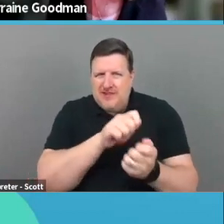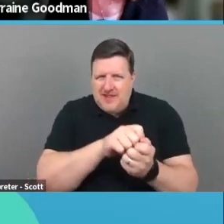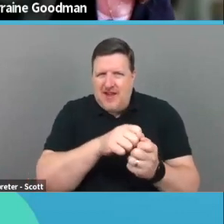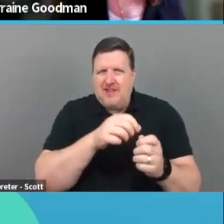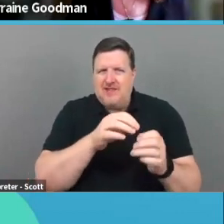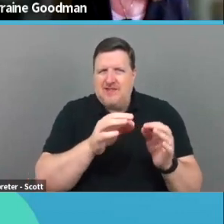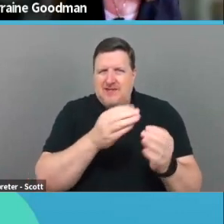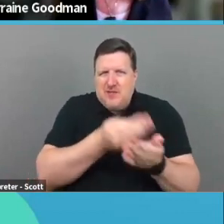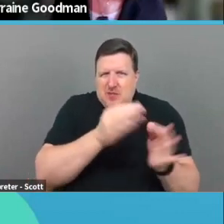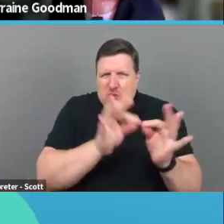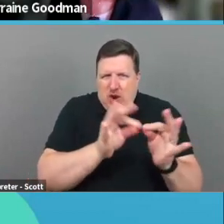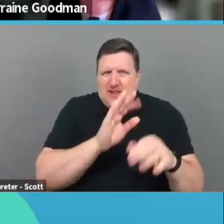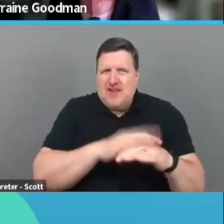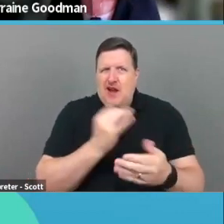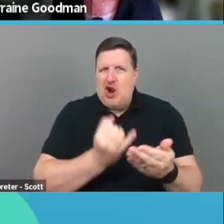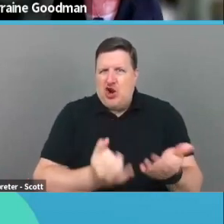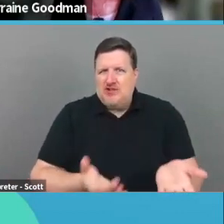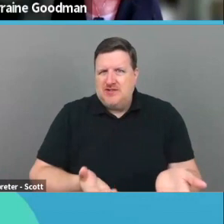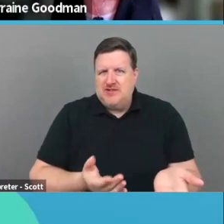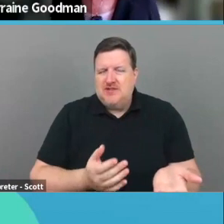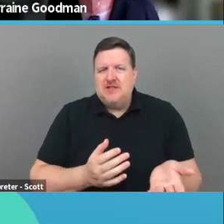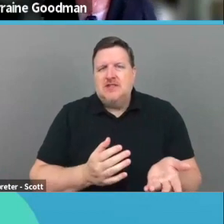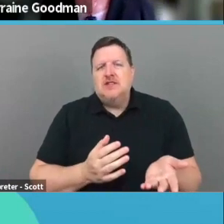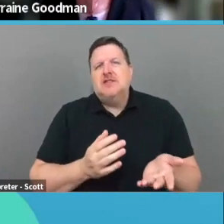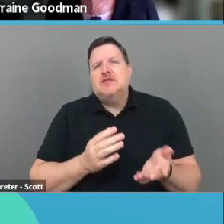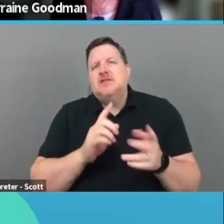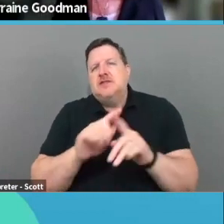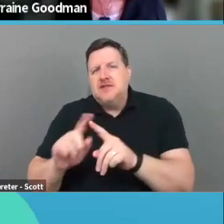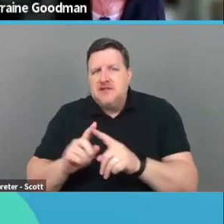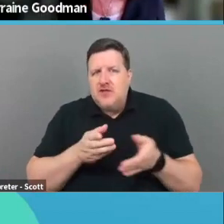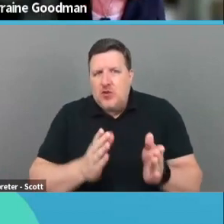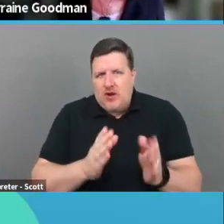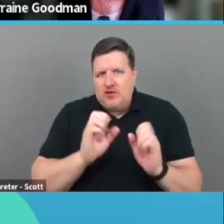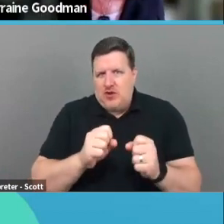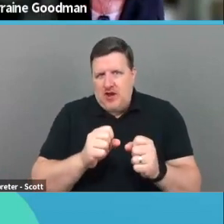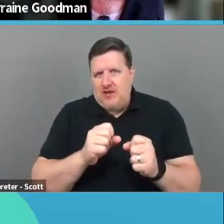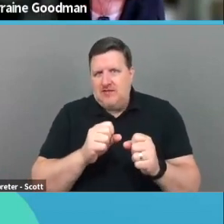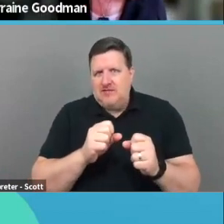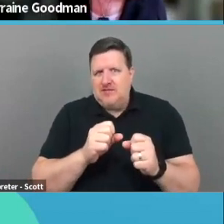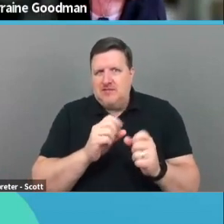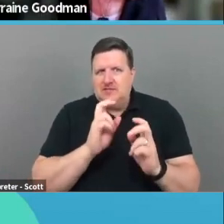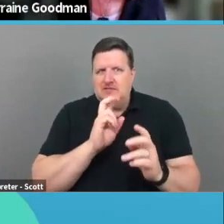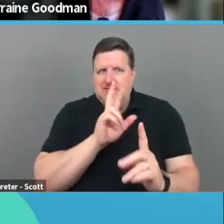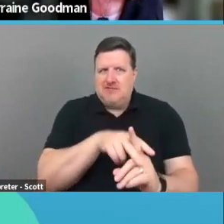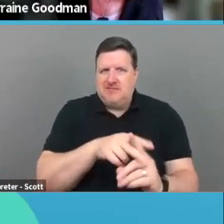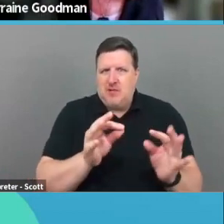Um, there are various different ways you can think about quantifying the arts, um, uh,